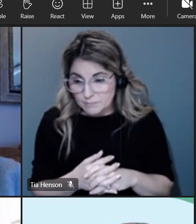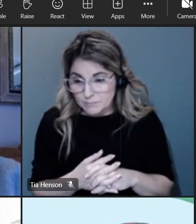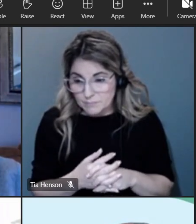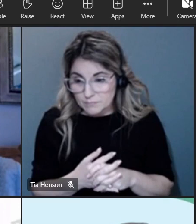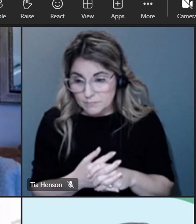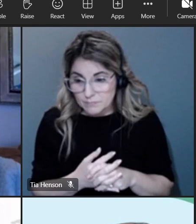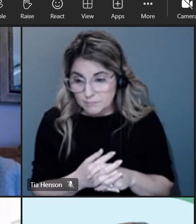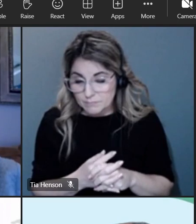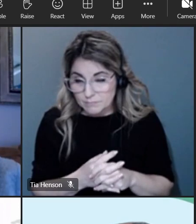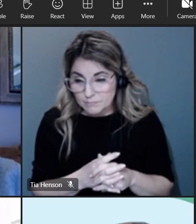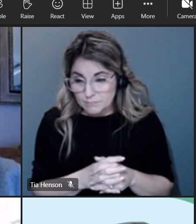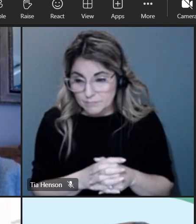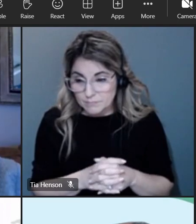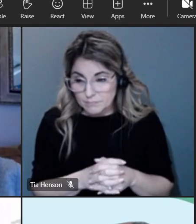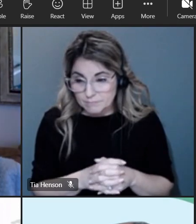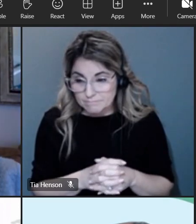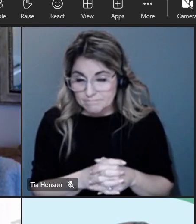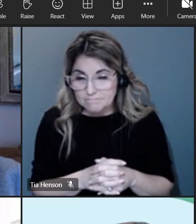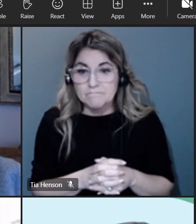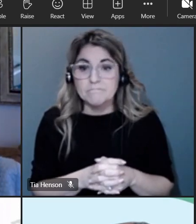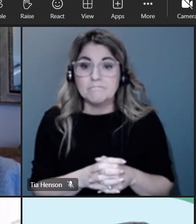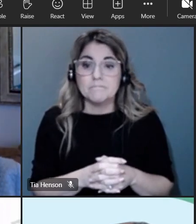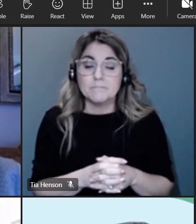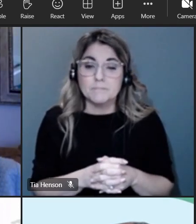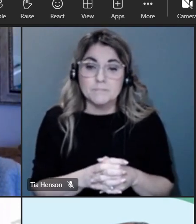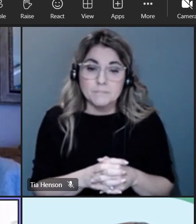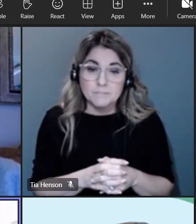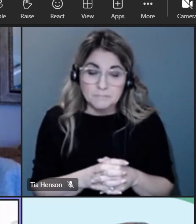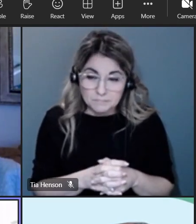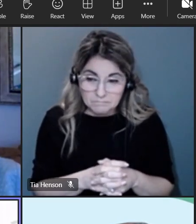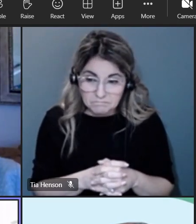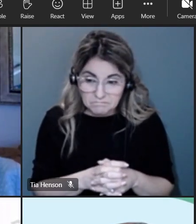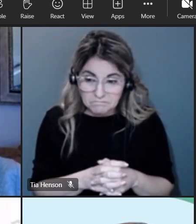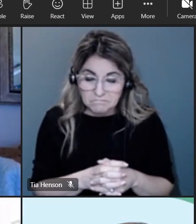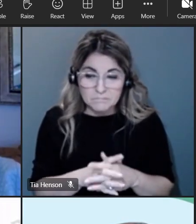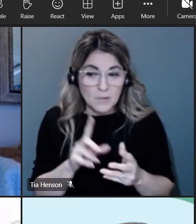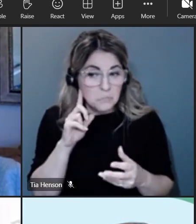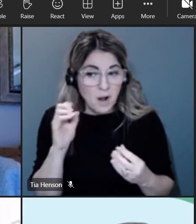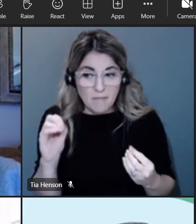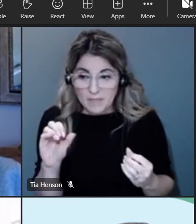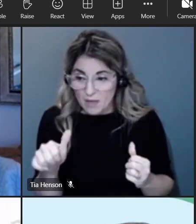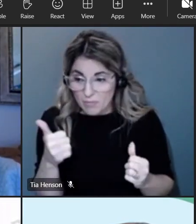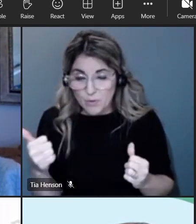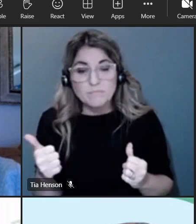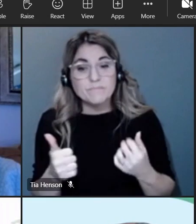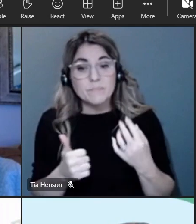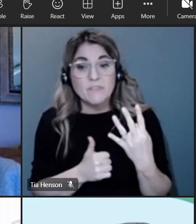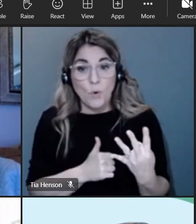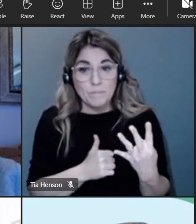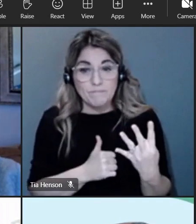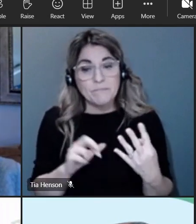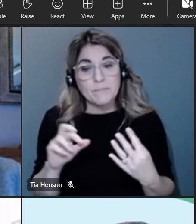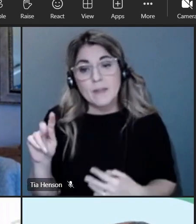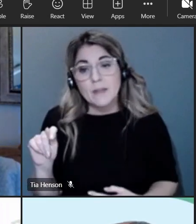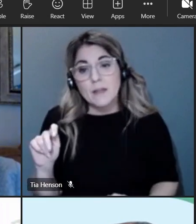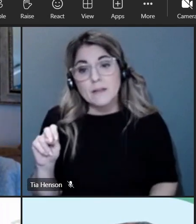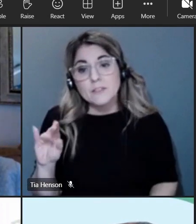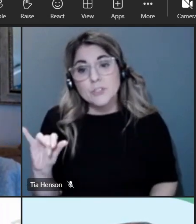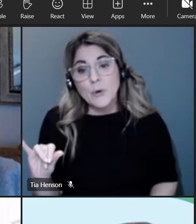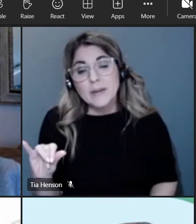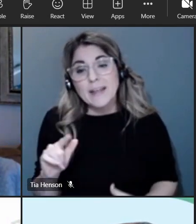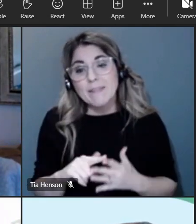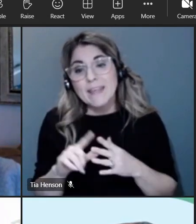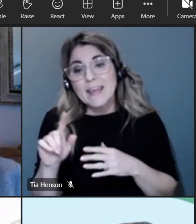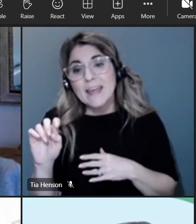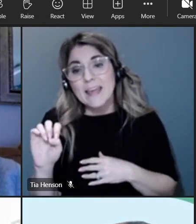okay not hearing anything else i think tony if you could put these four uh into the rank order for the exit